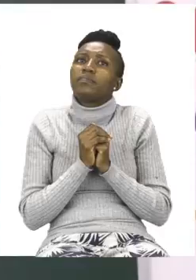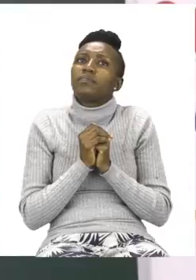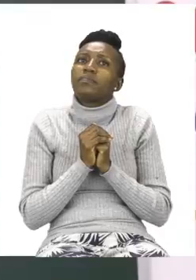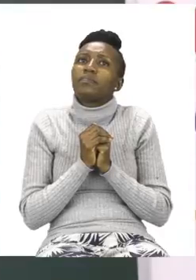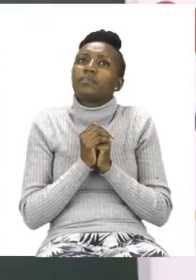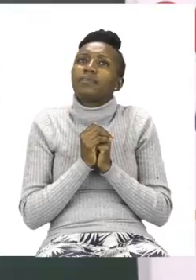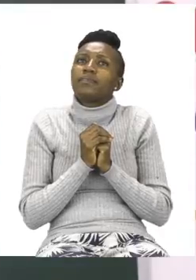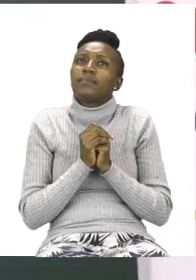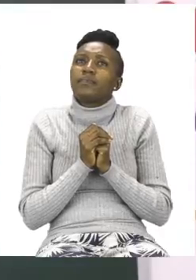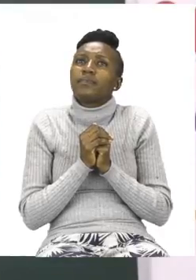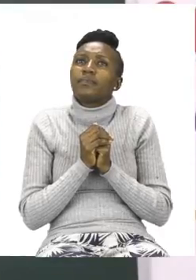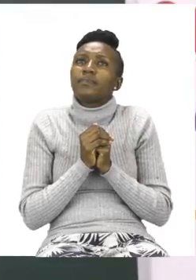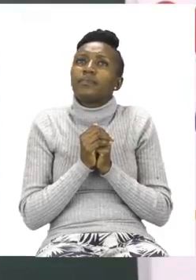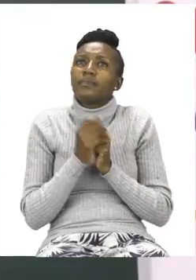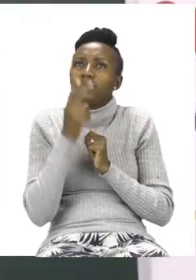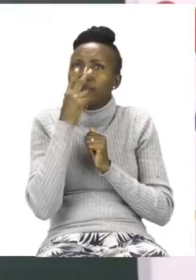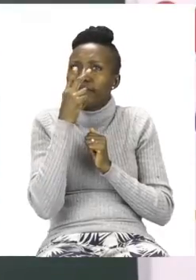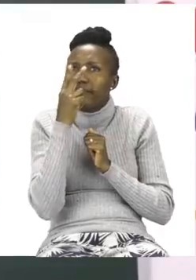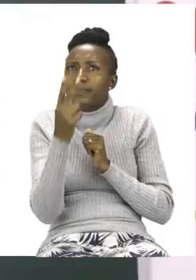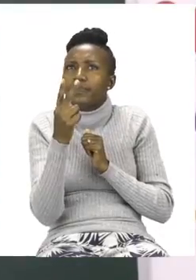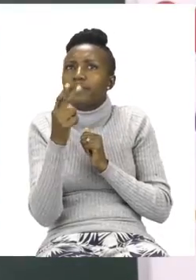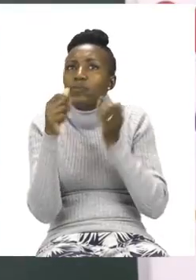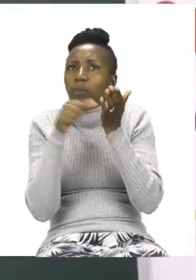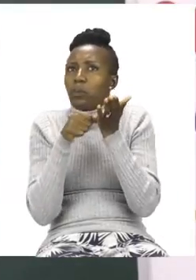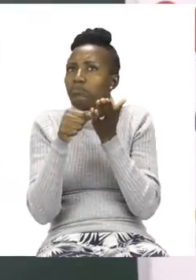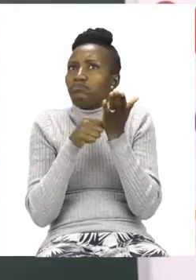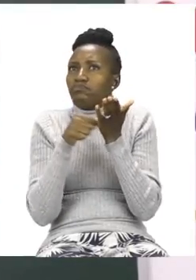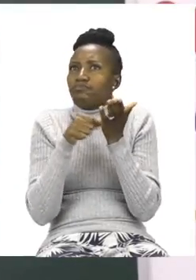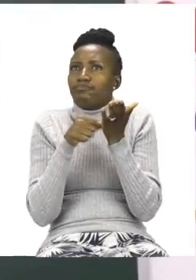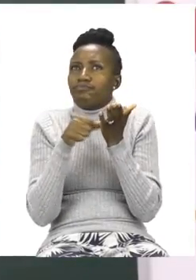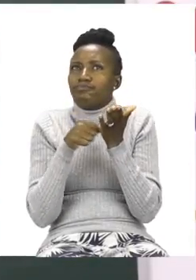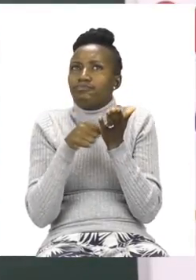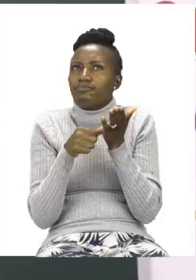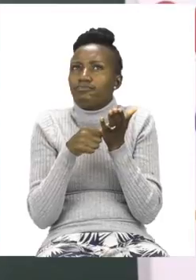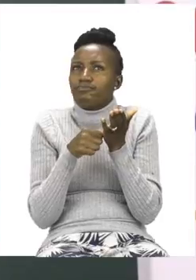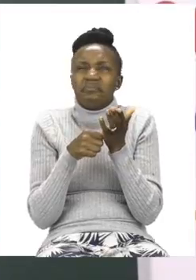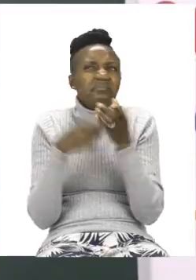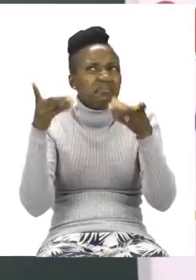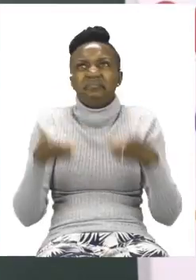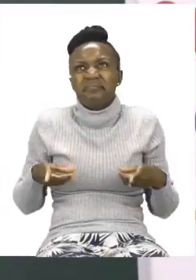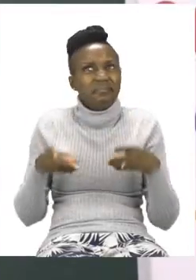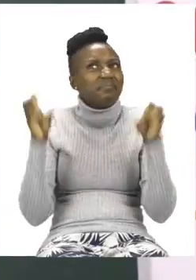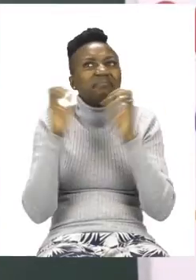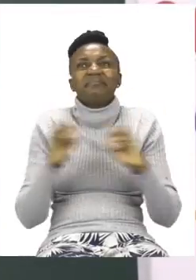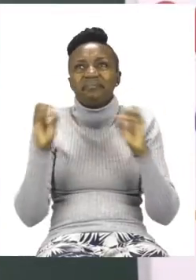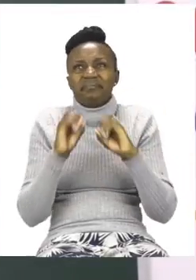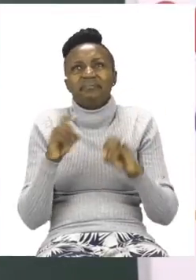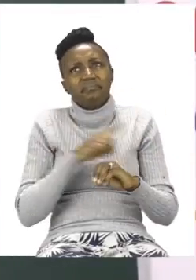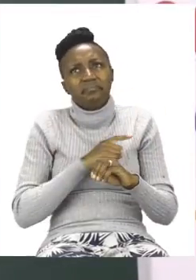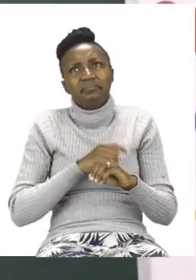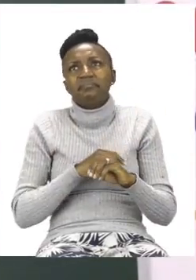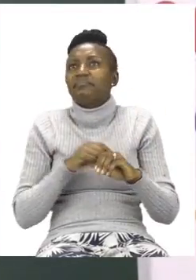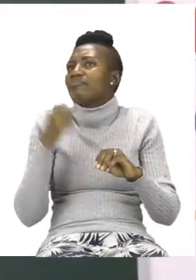on our paper is an eraser. Now eraser is not dangerous because we use it to